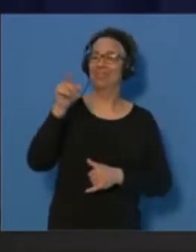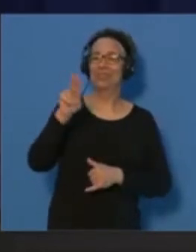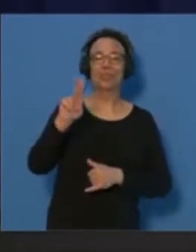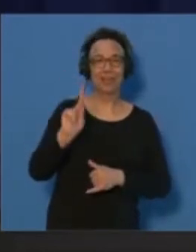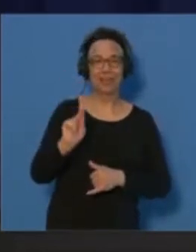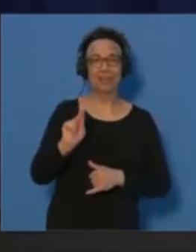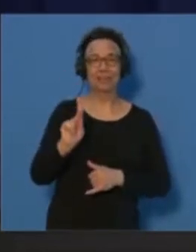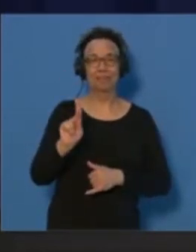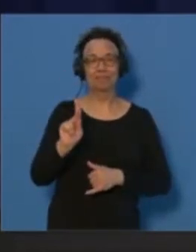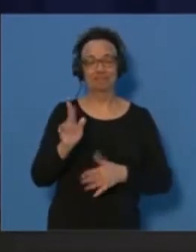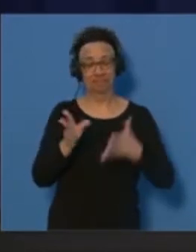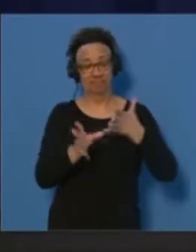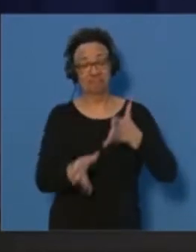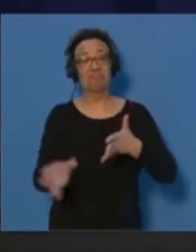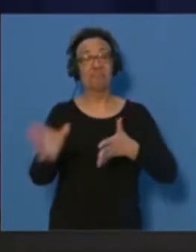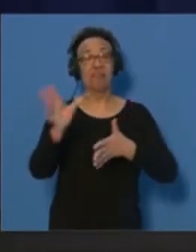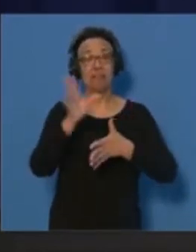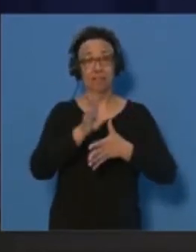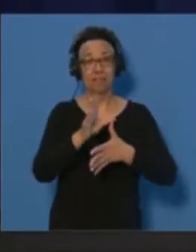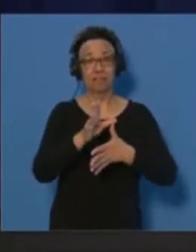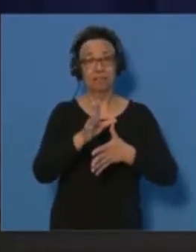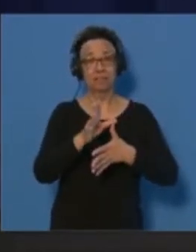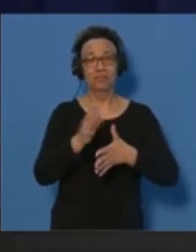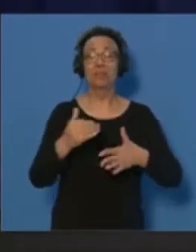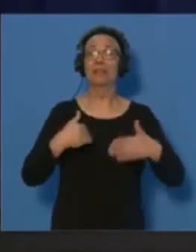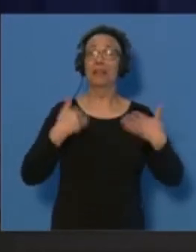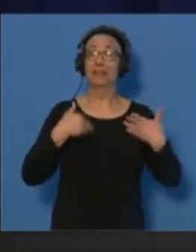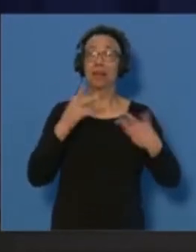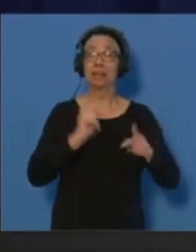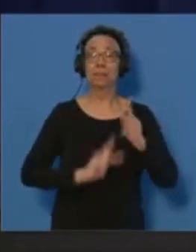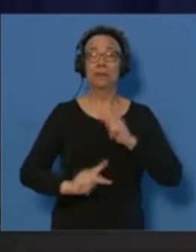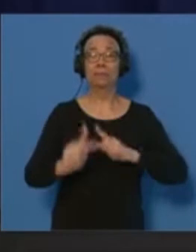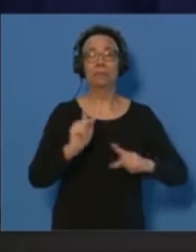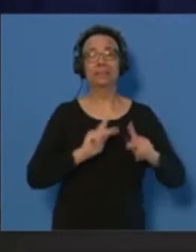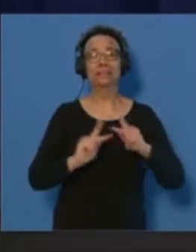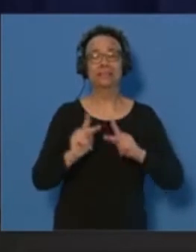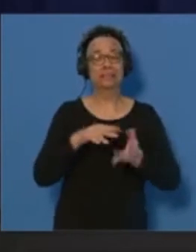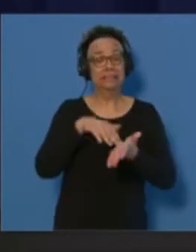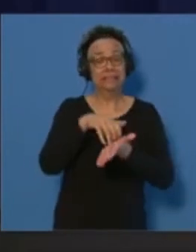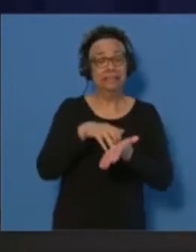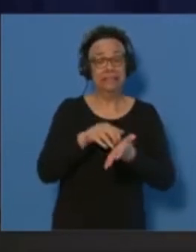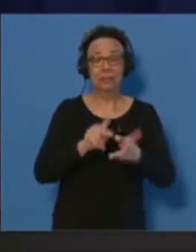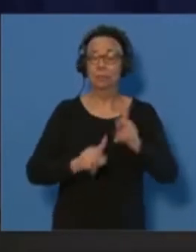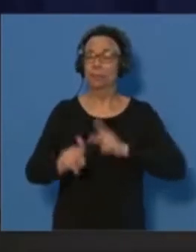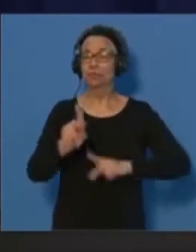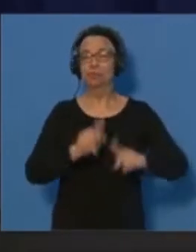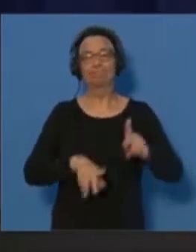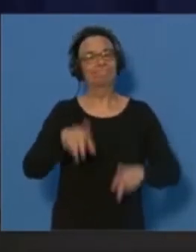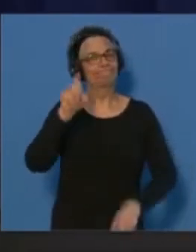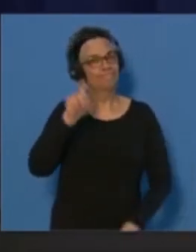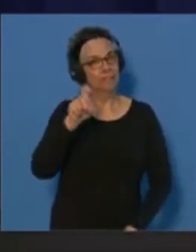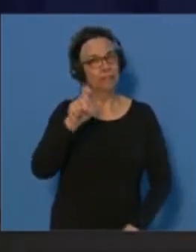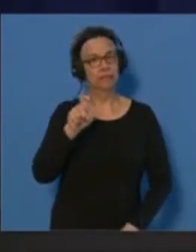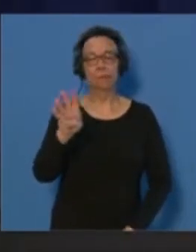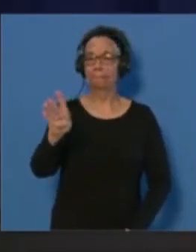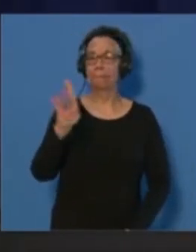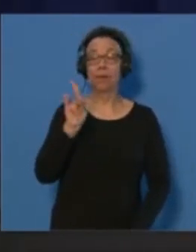with priority again being given to young persons and vulnerable people who need to get back home.